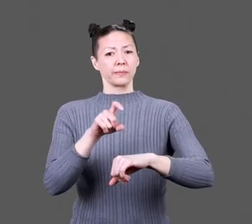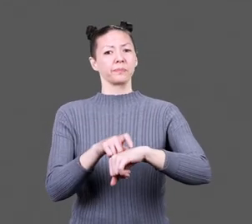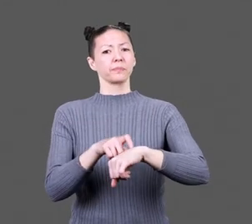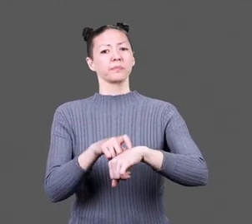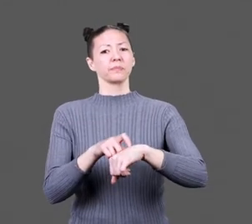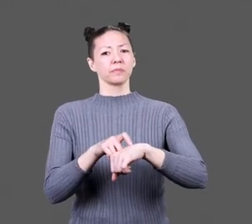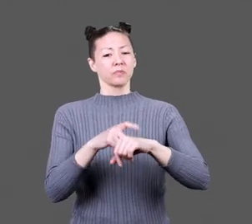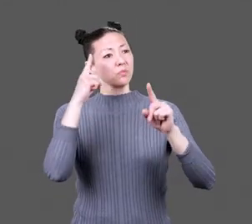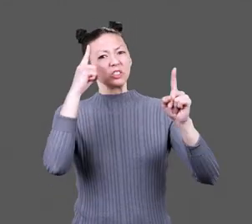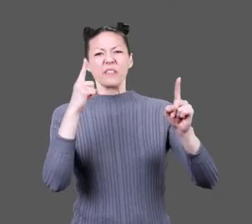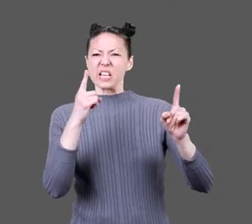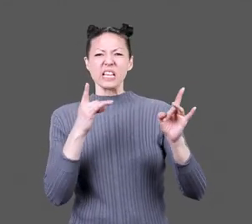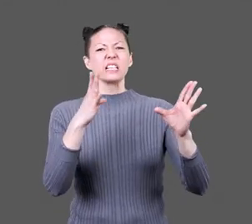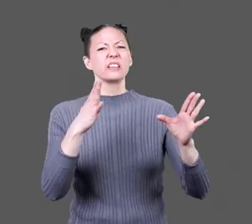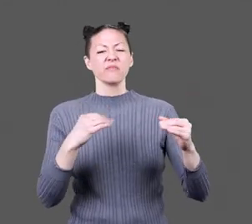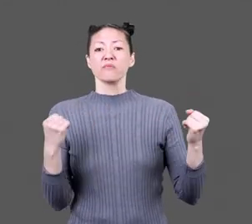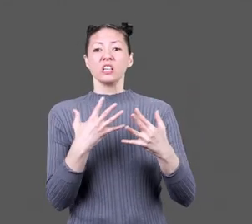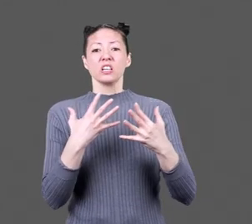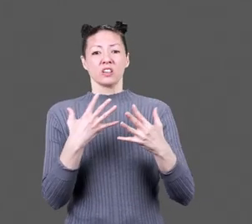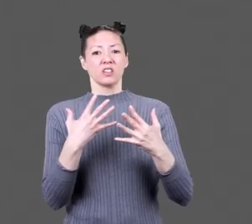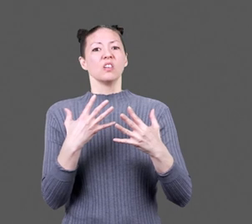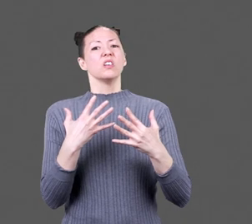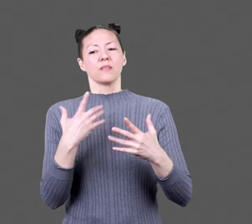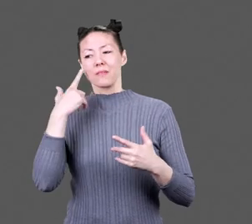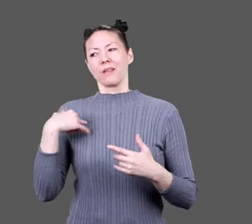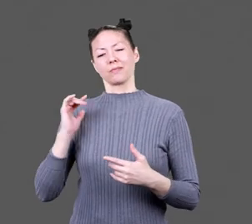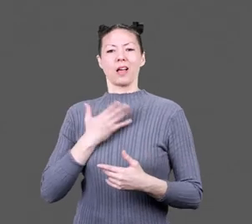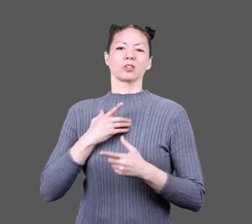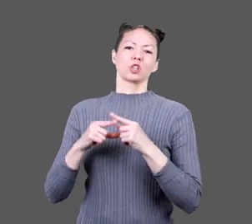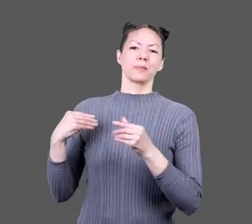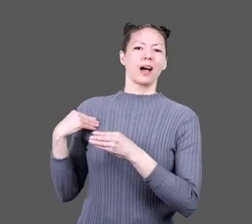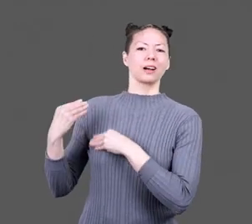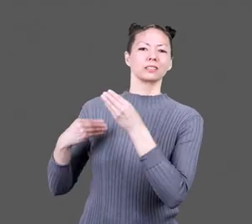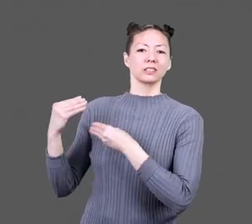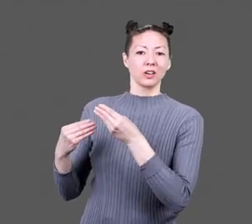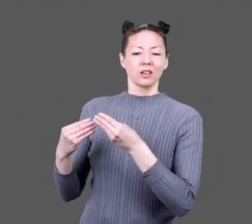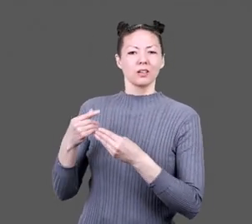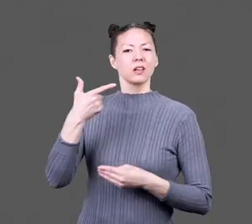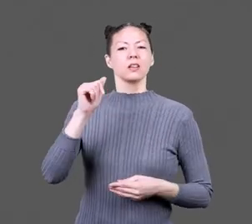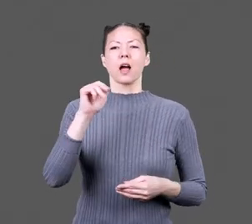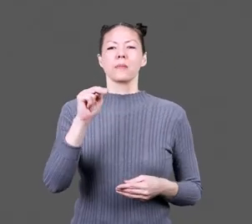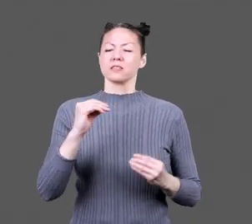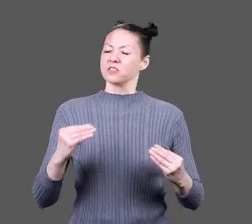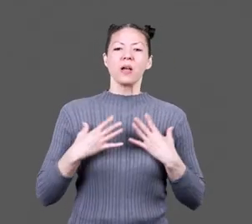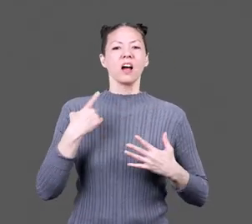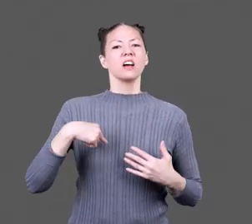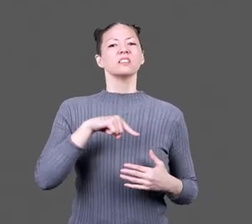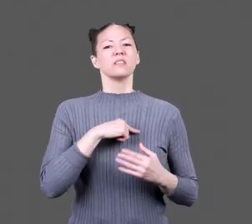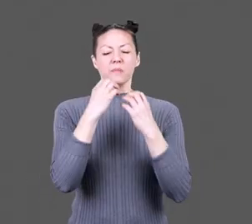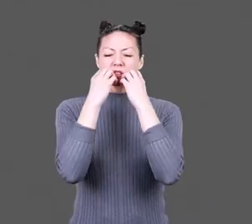During a time when others projected hate and fear upon us because of our Japanese ancestry, gamen